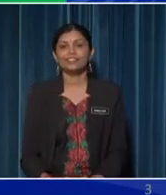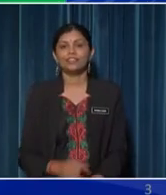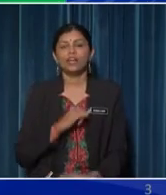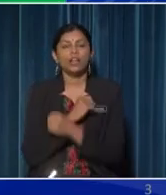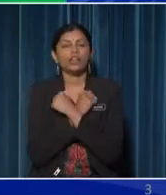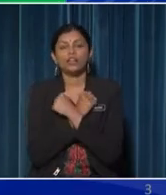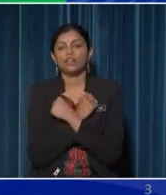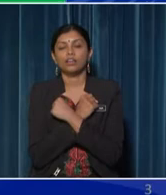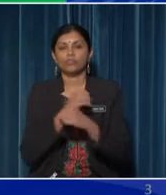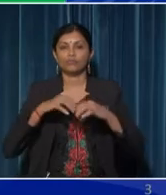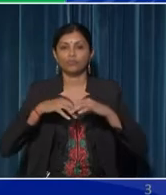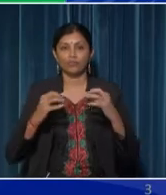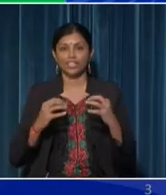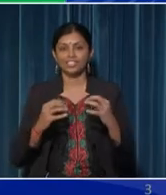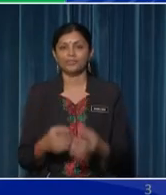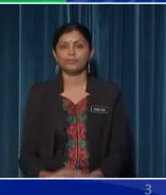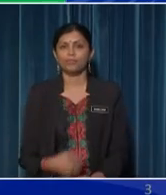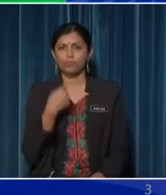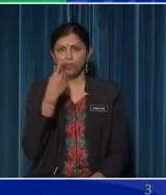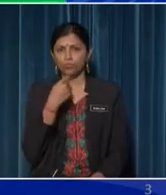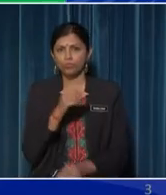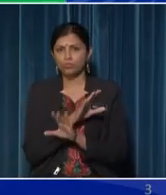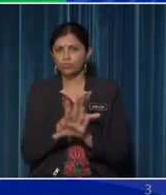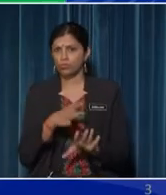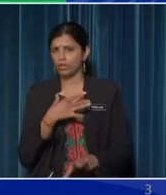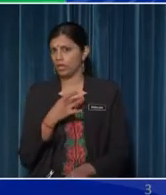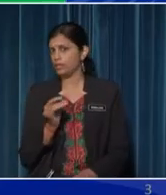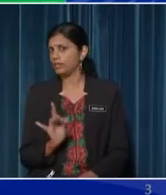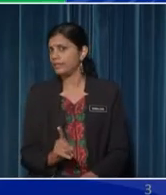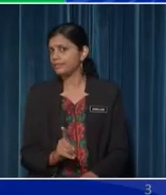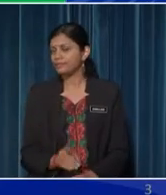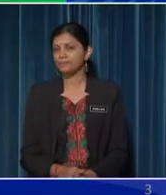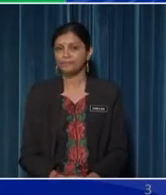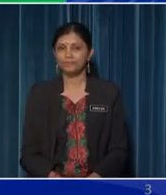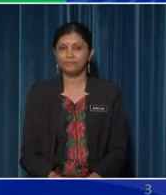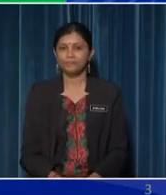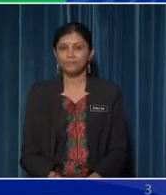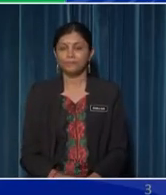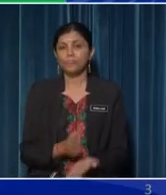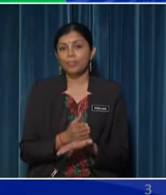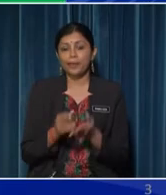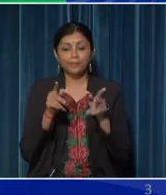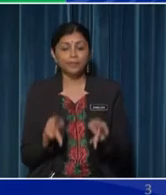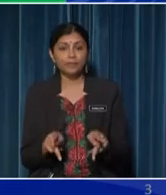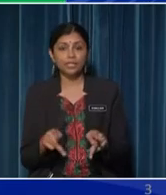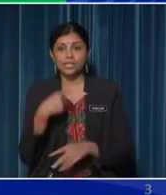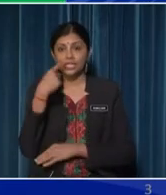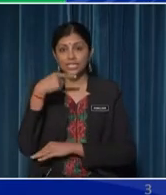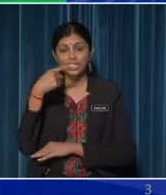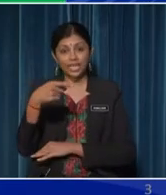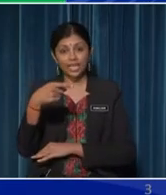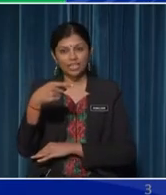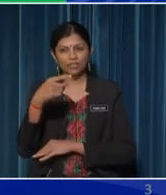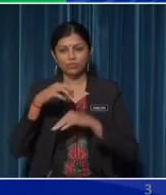I love durians Who doesn't like durians? Some people say that the durian is a bit